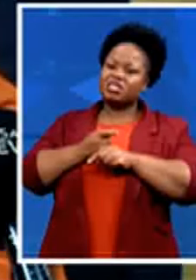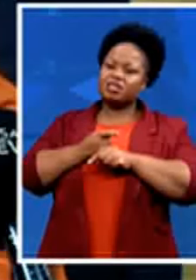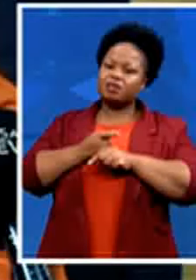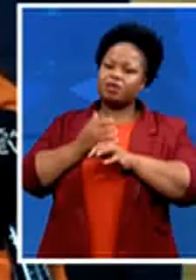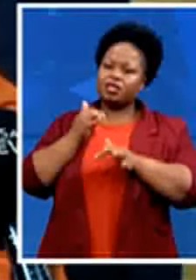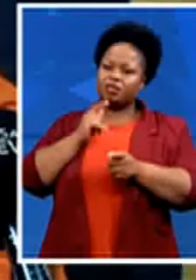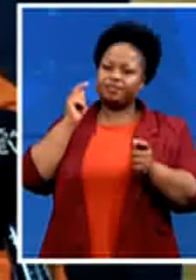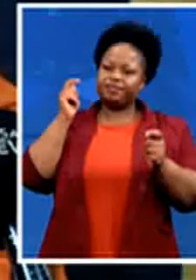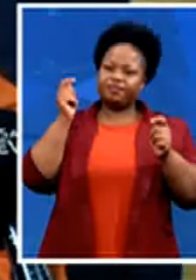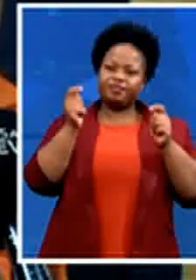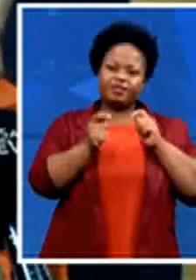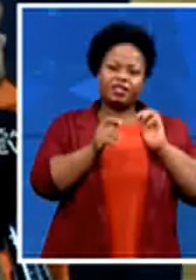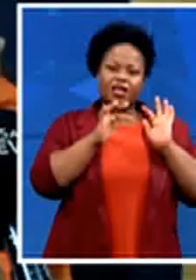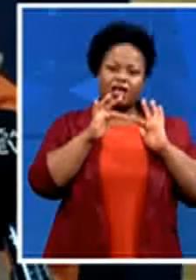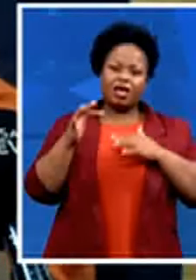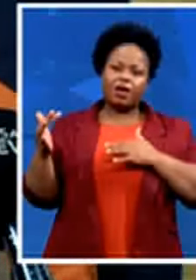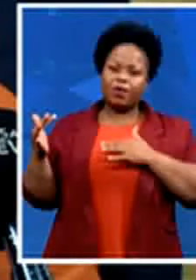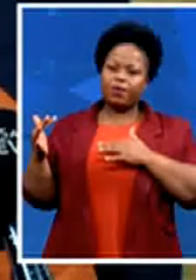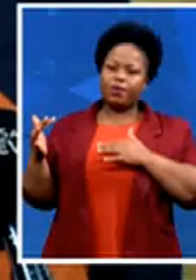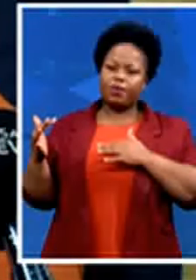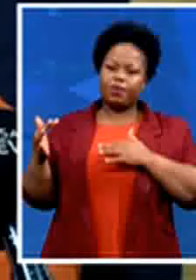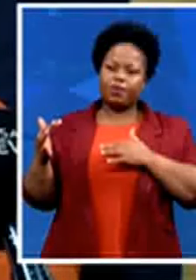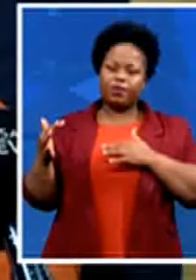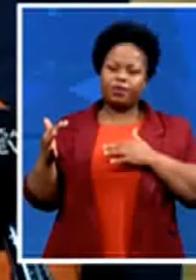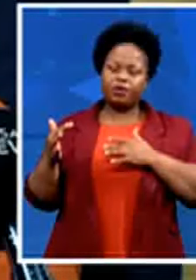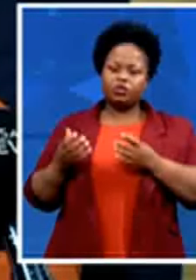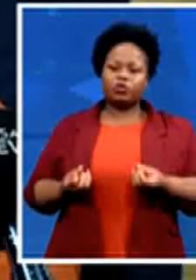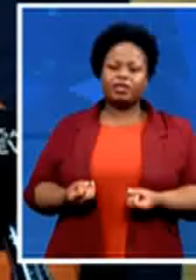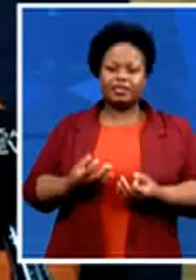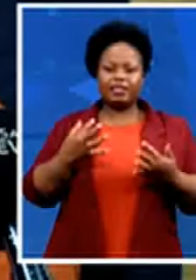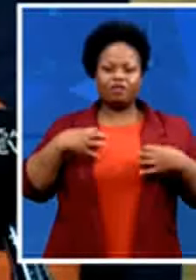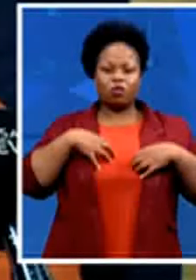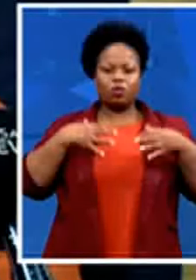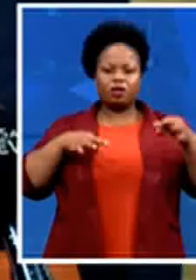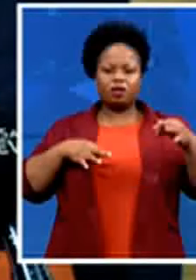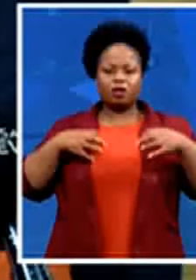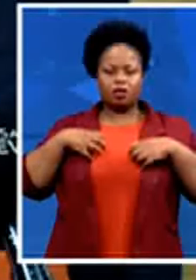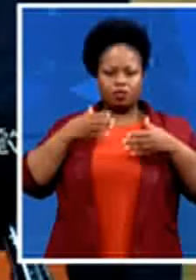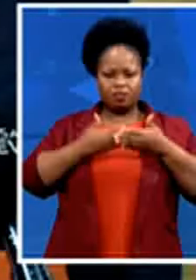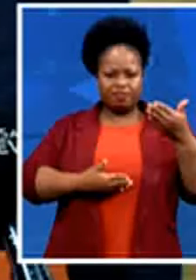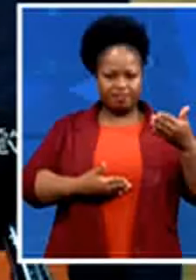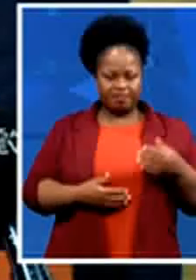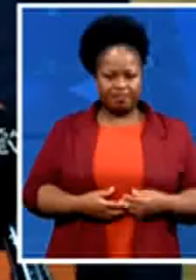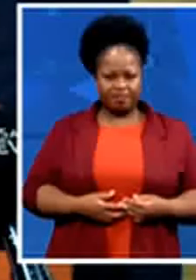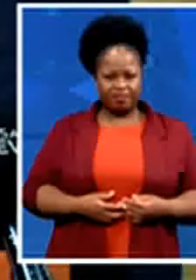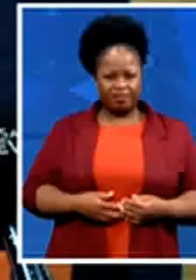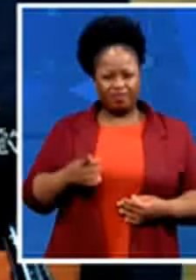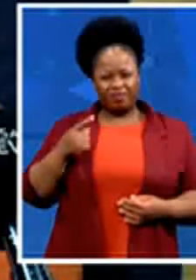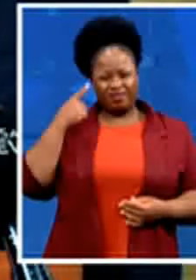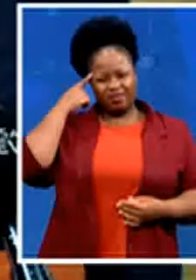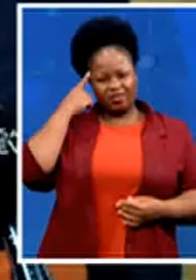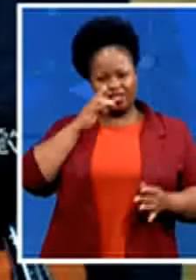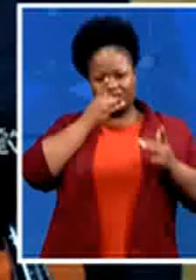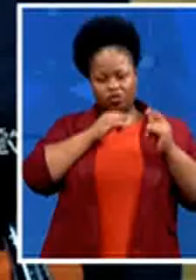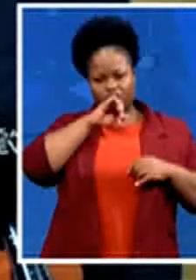transferring rights and titles and here we can think of how the city of johannesburg was started with tents